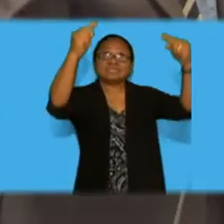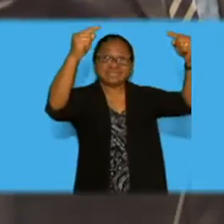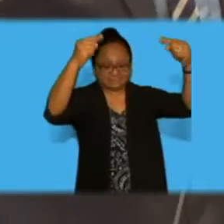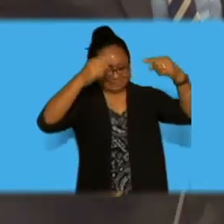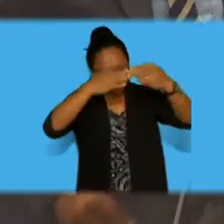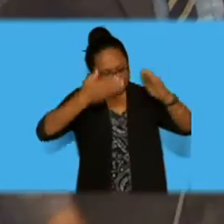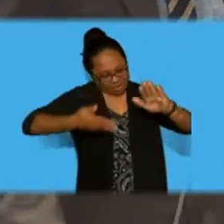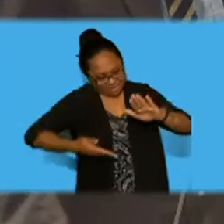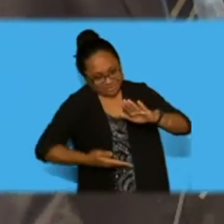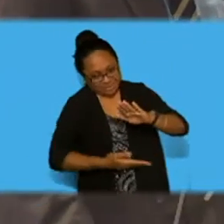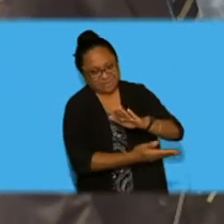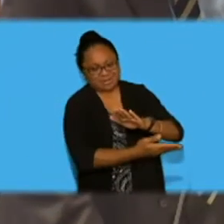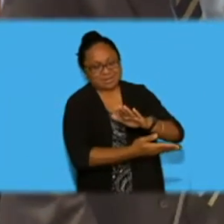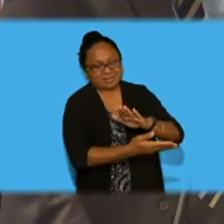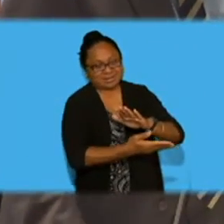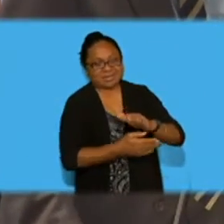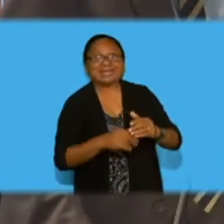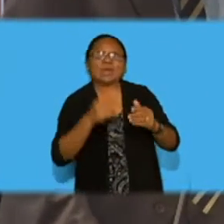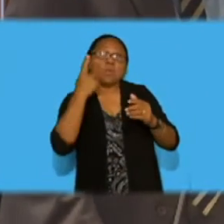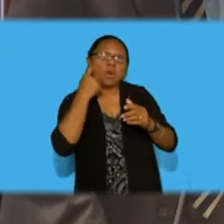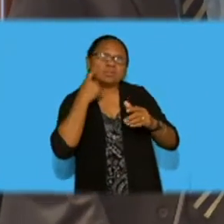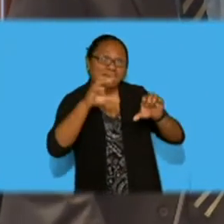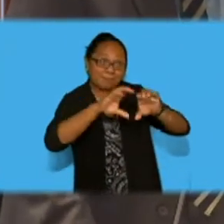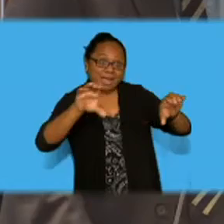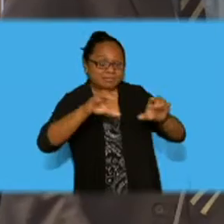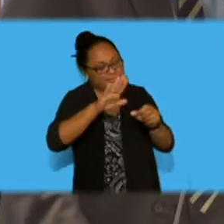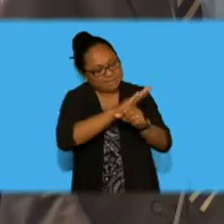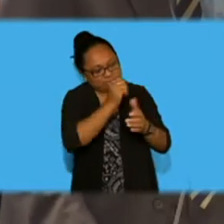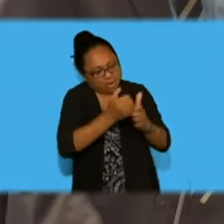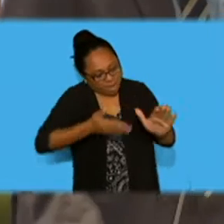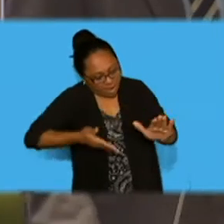Madam Speaker. And the reason